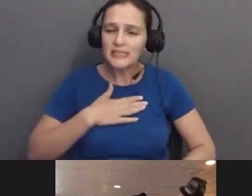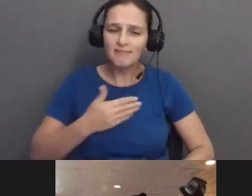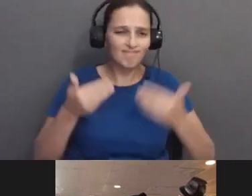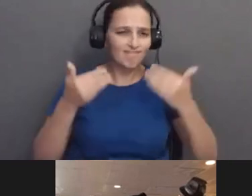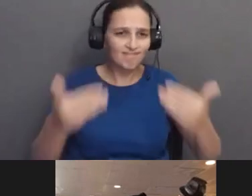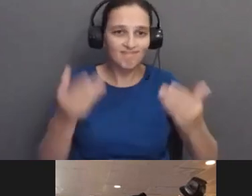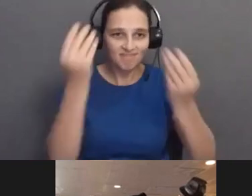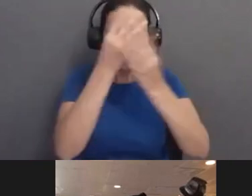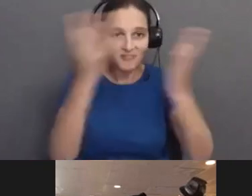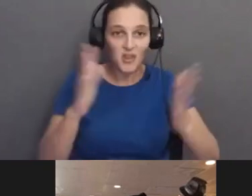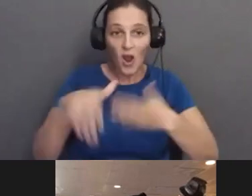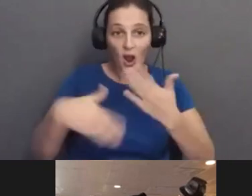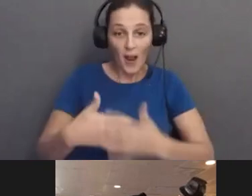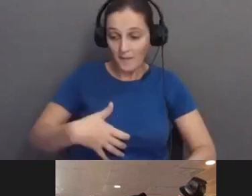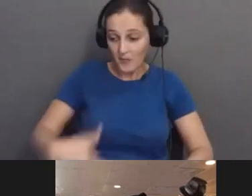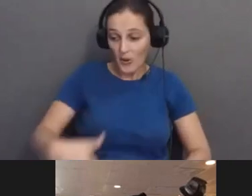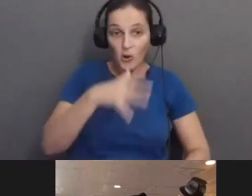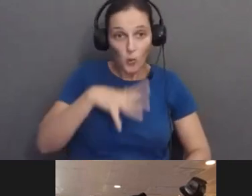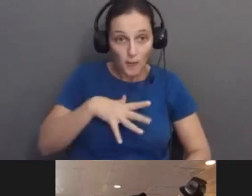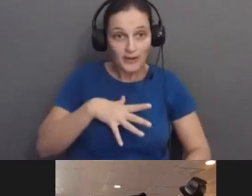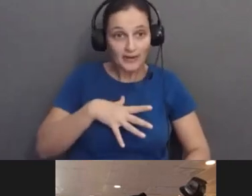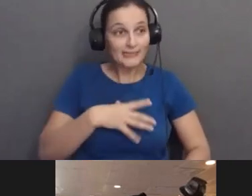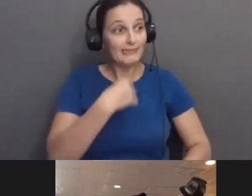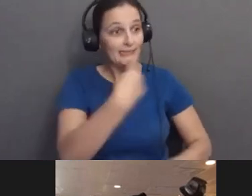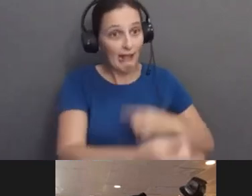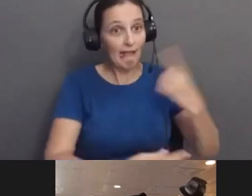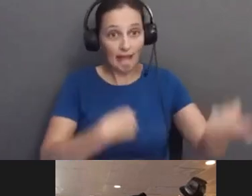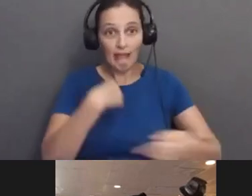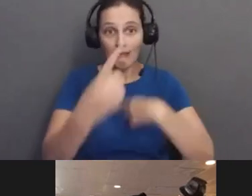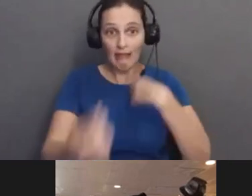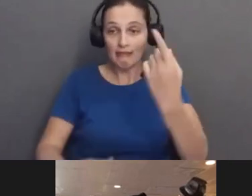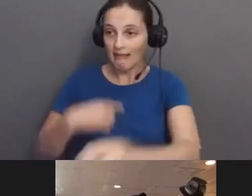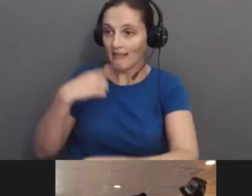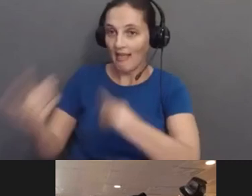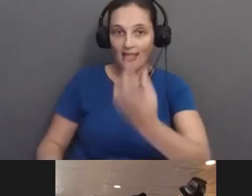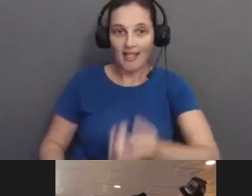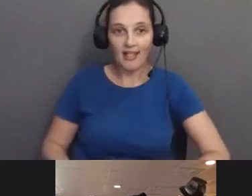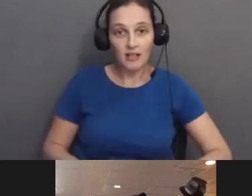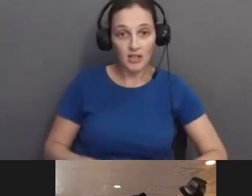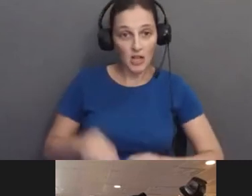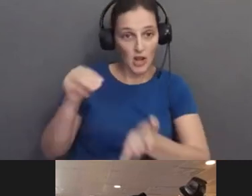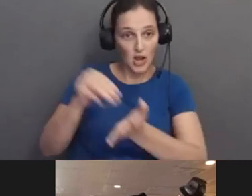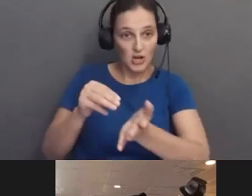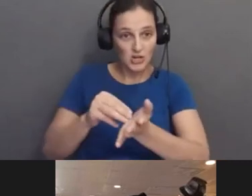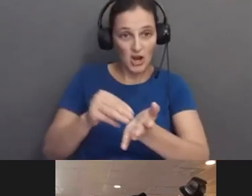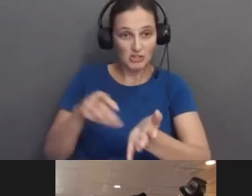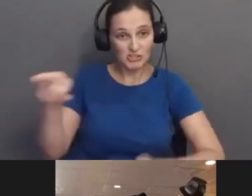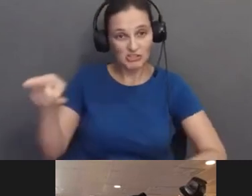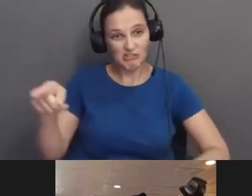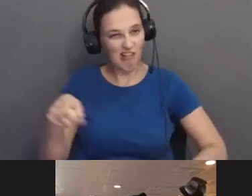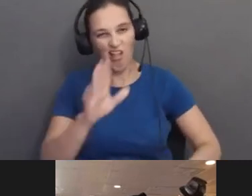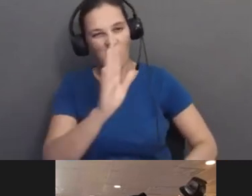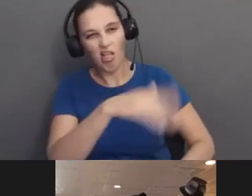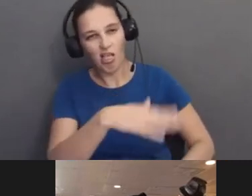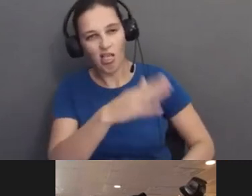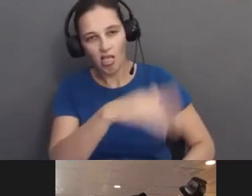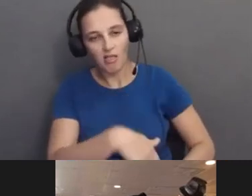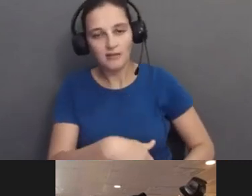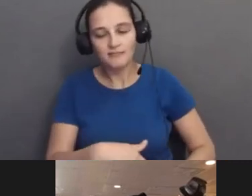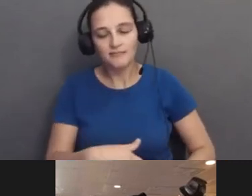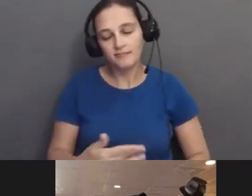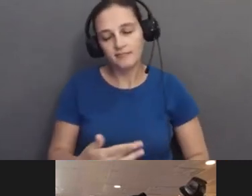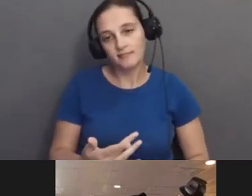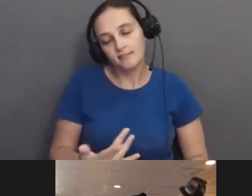pregnant women you know about this. And if their doctor pooh-poohs them, which a lot of times seems like that's what happens,